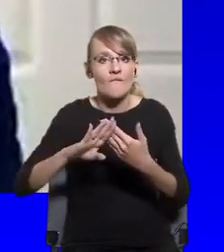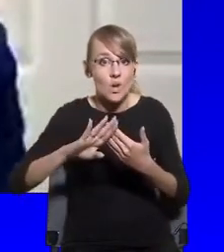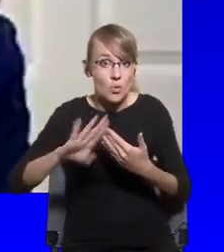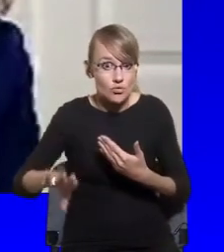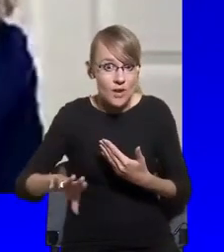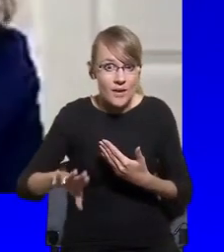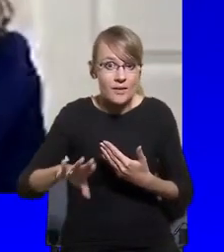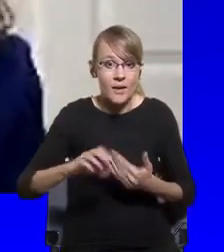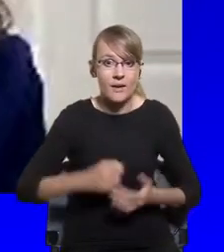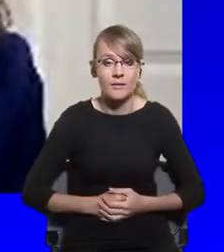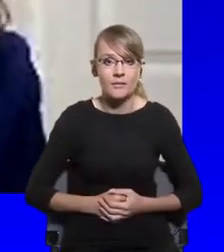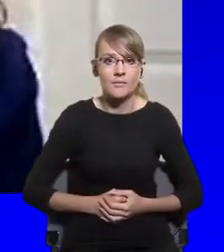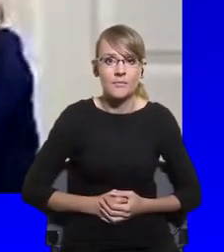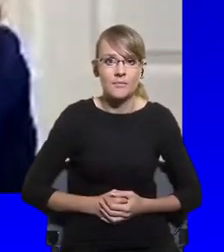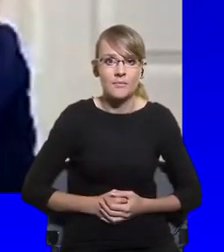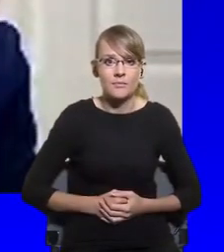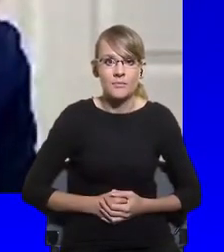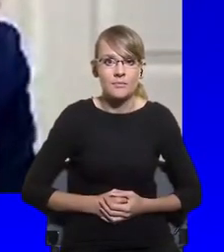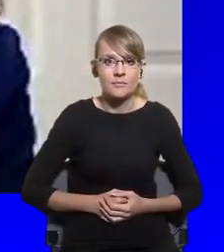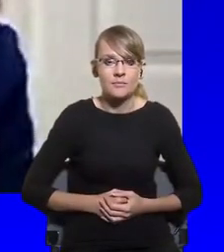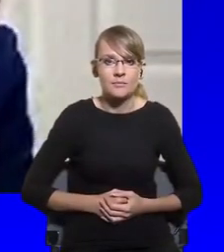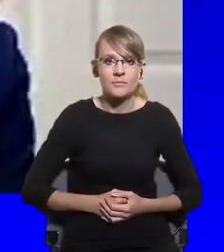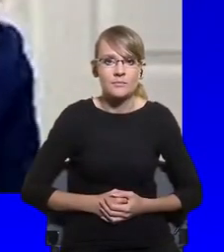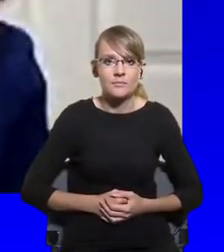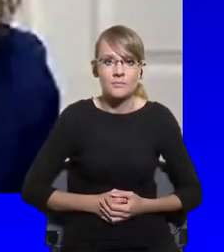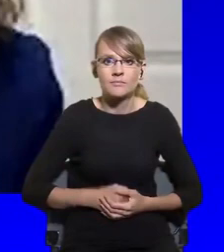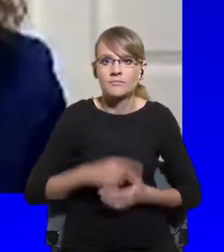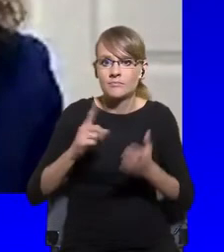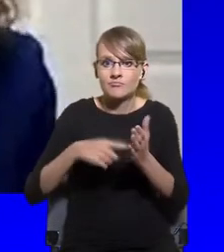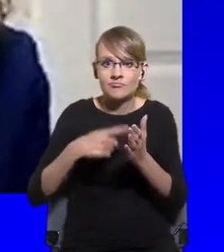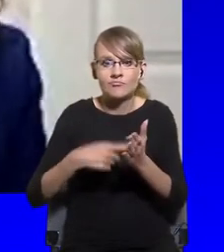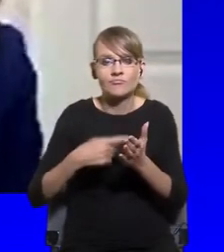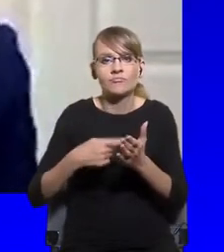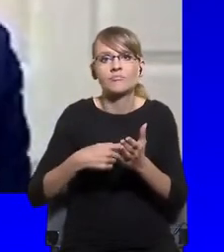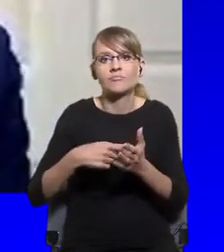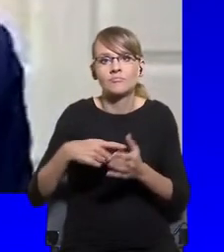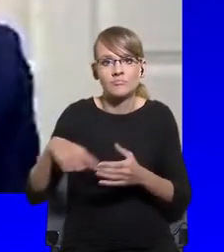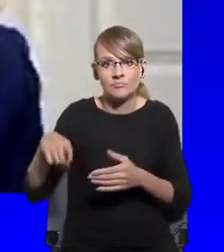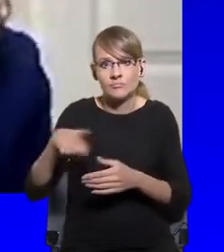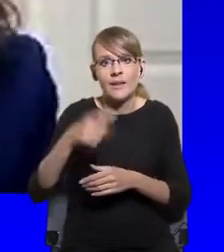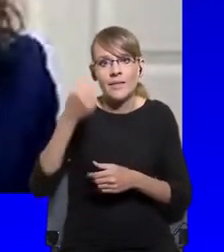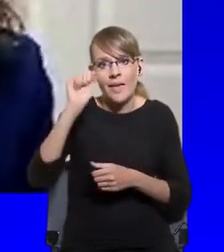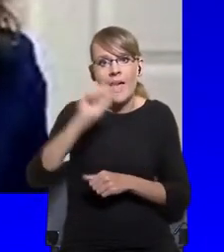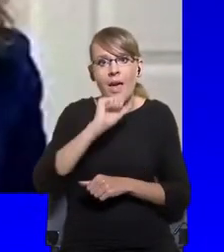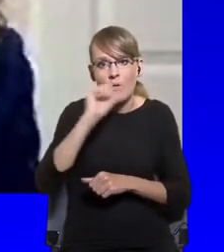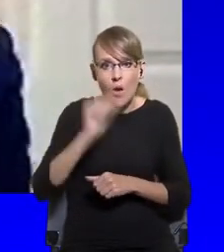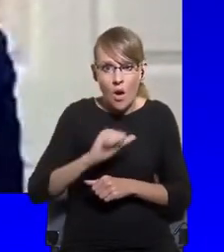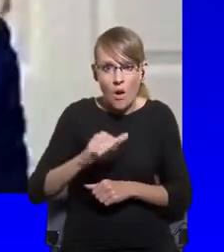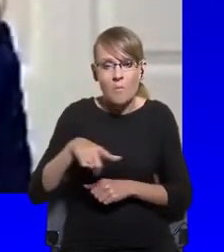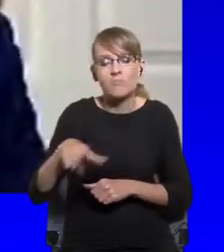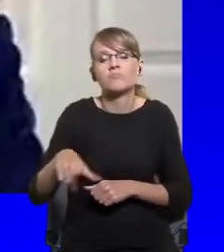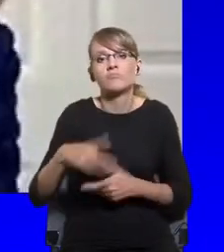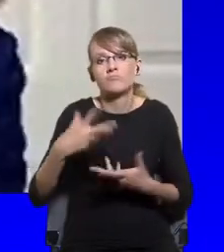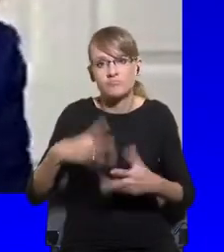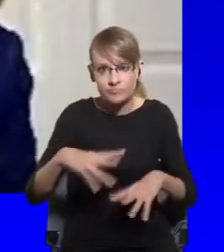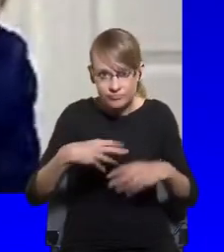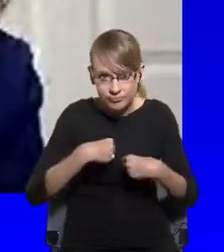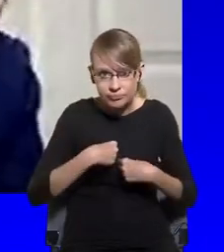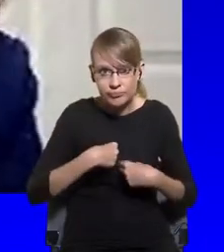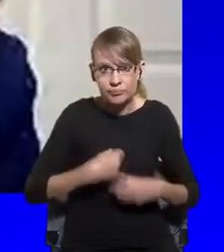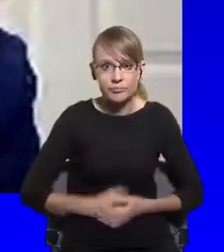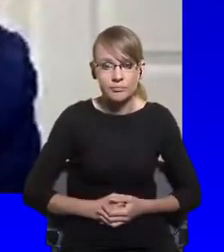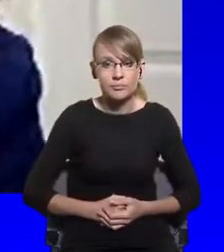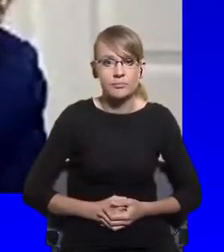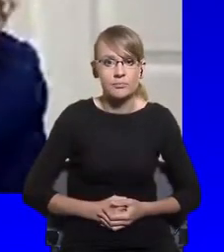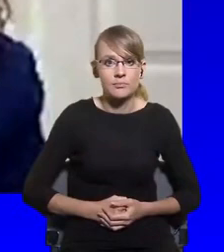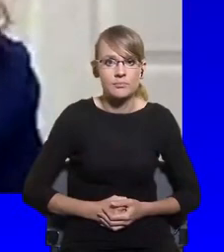bodies in European countries have actually adopted? Politicians during the pandemic, populists, for